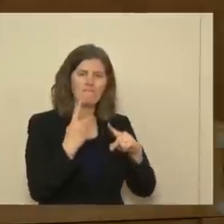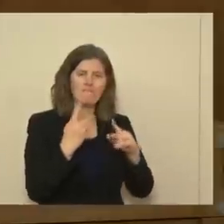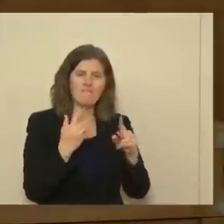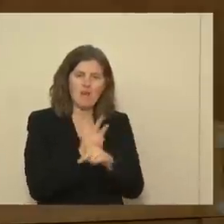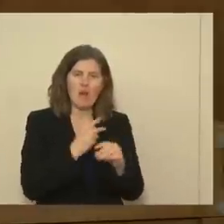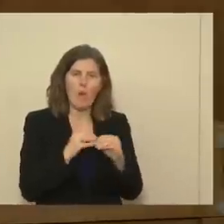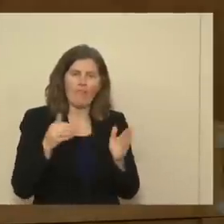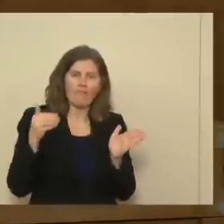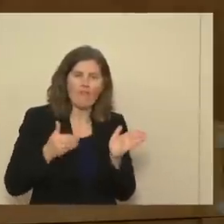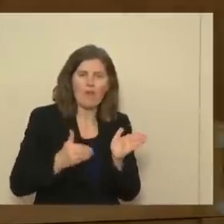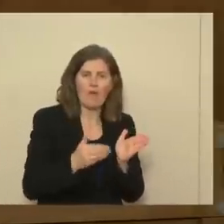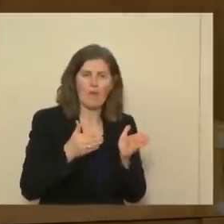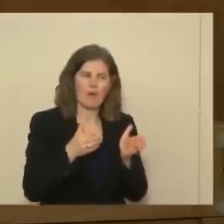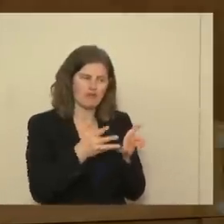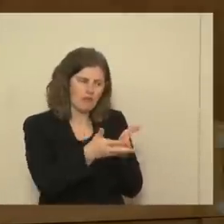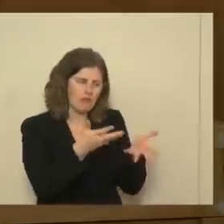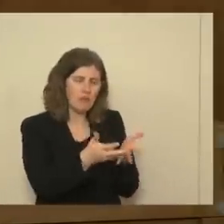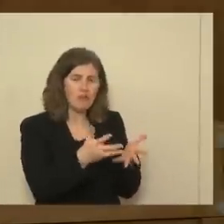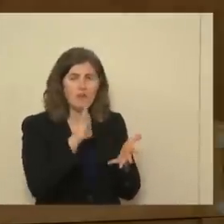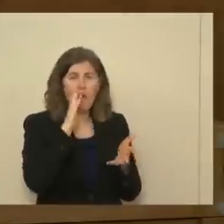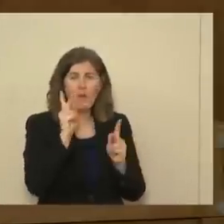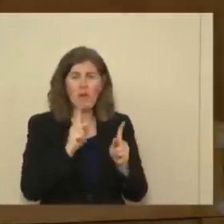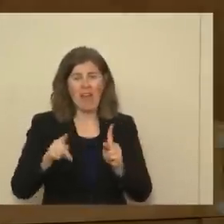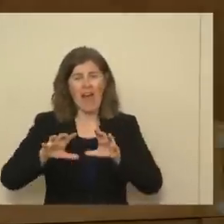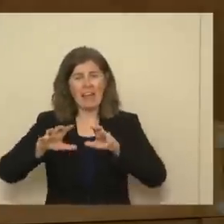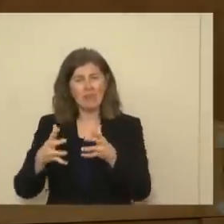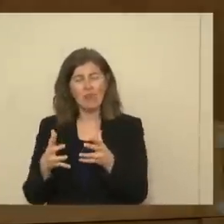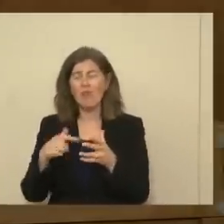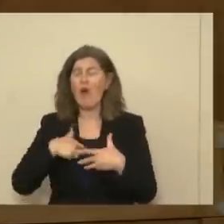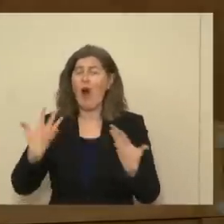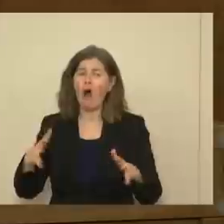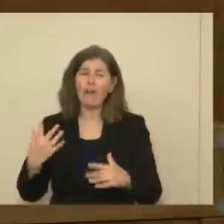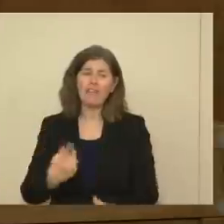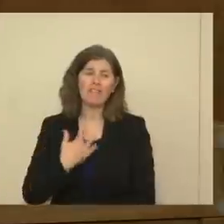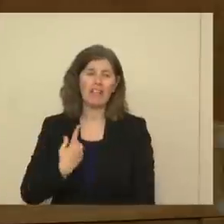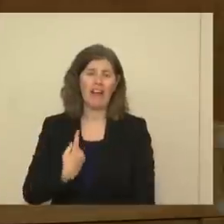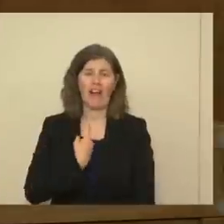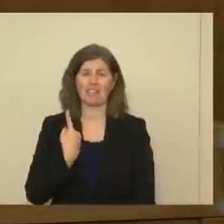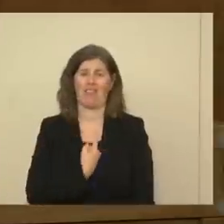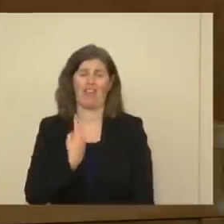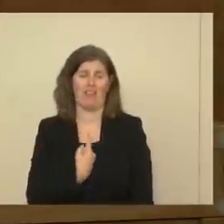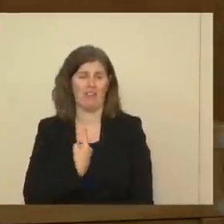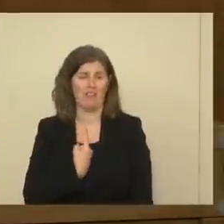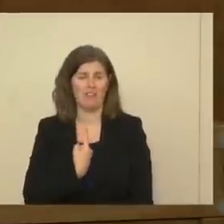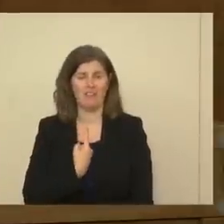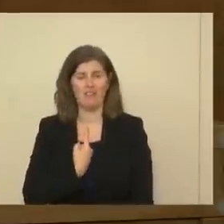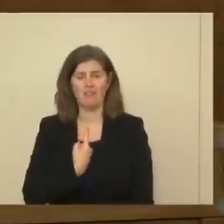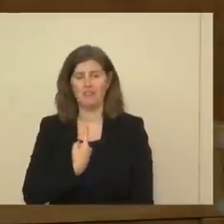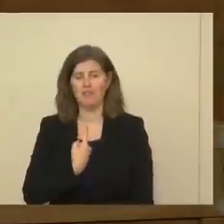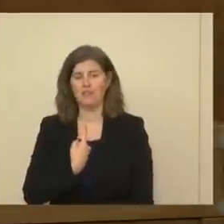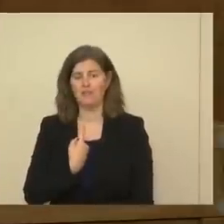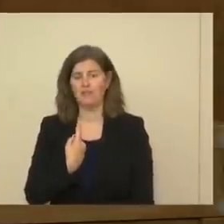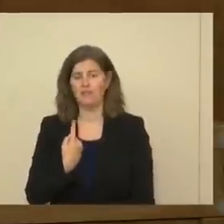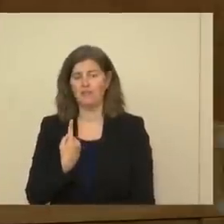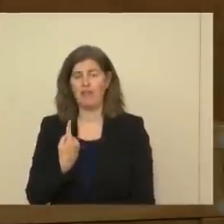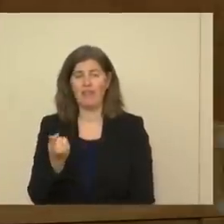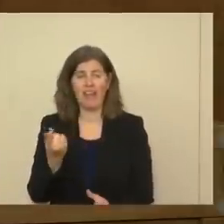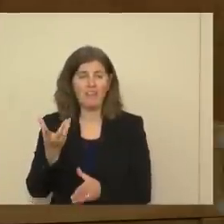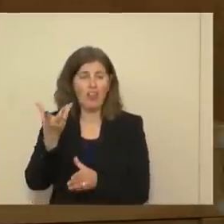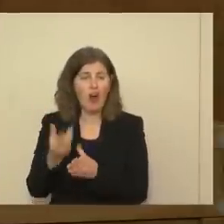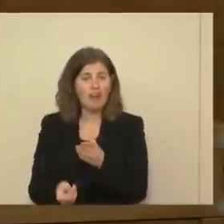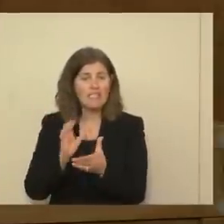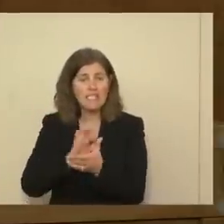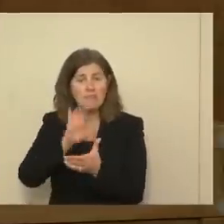way. Because people in this age group are already isolated anyway, through the loss of their spouse